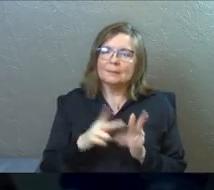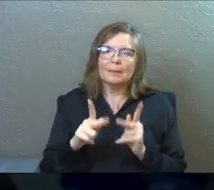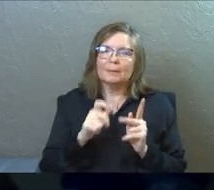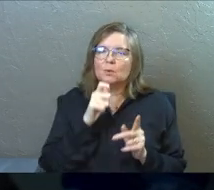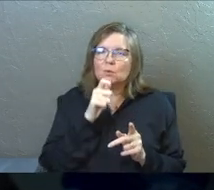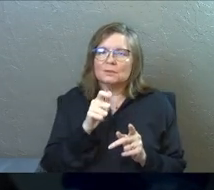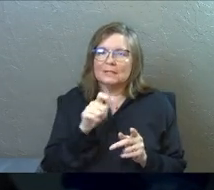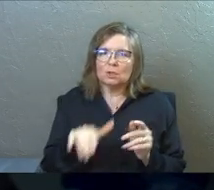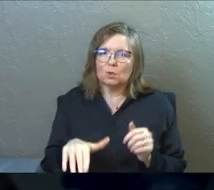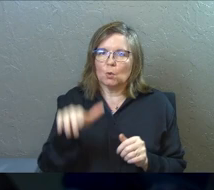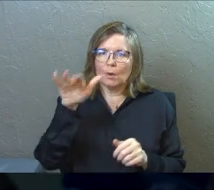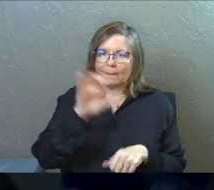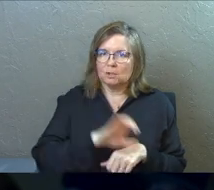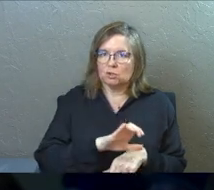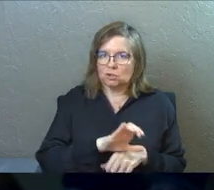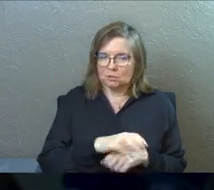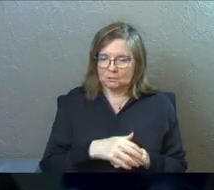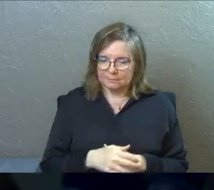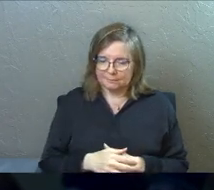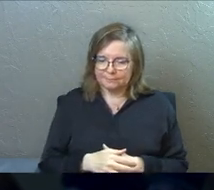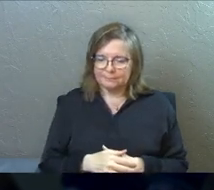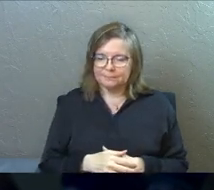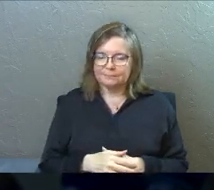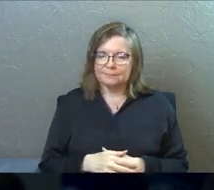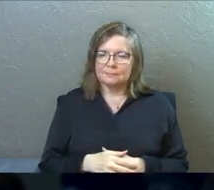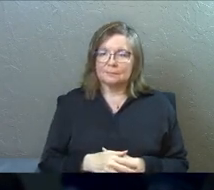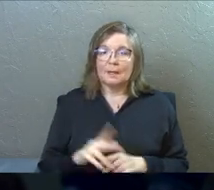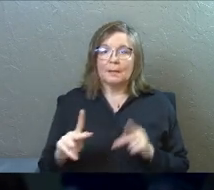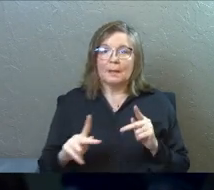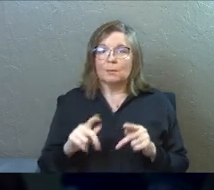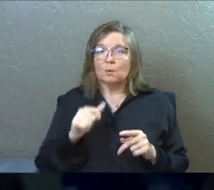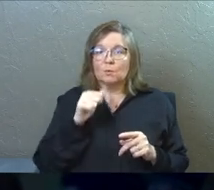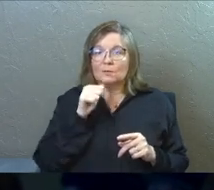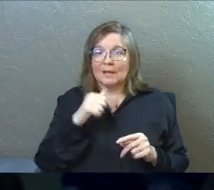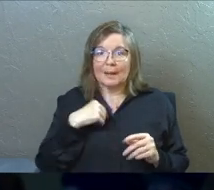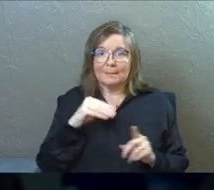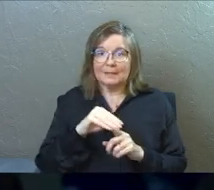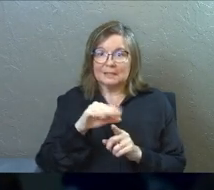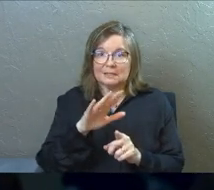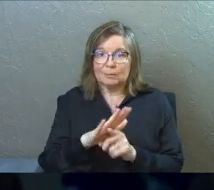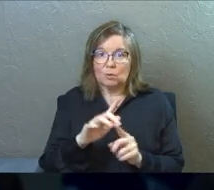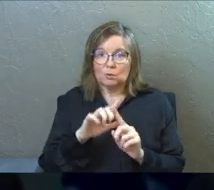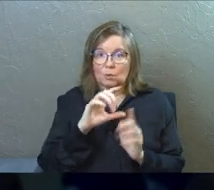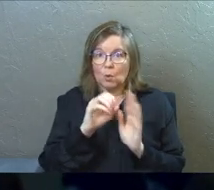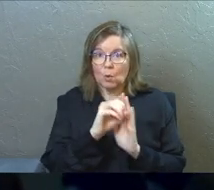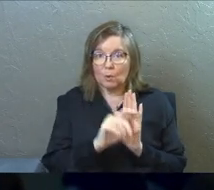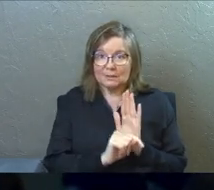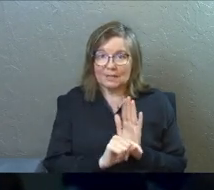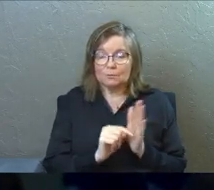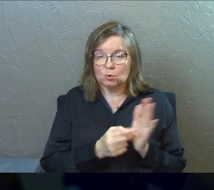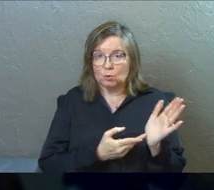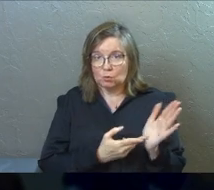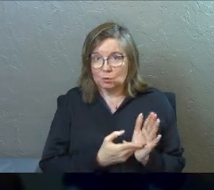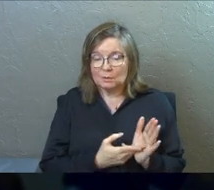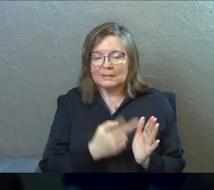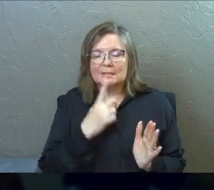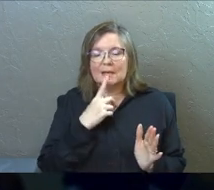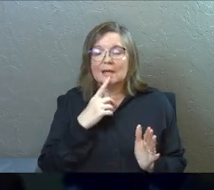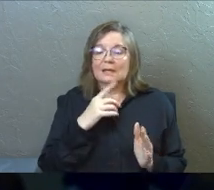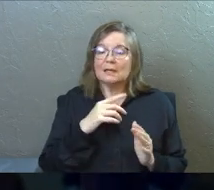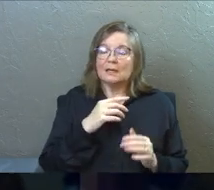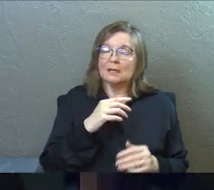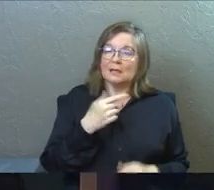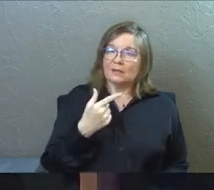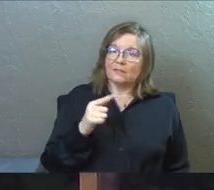people who didn't grow up in church, people who haven't been exposed to the Old Testament, to the truth. He says,